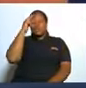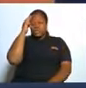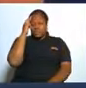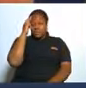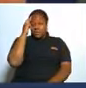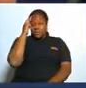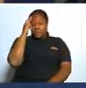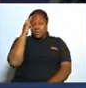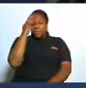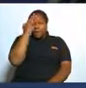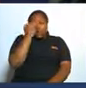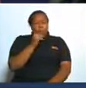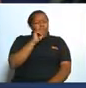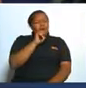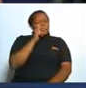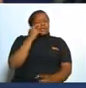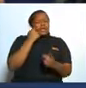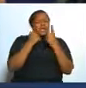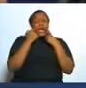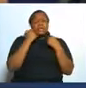why is she crying